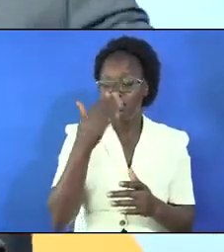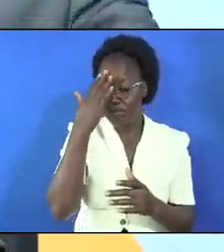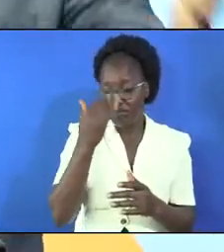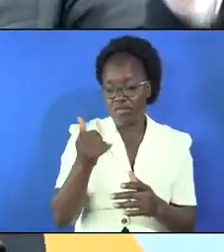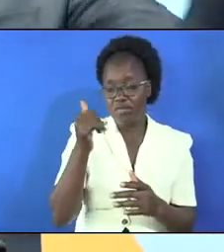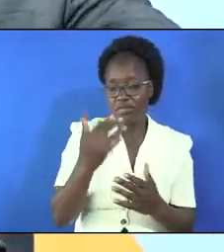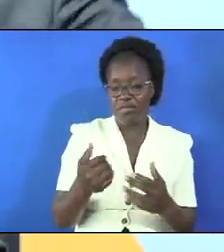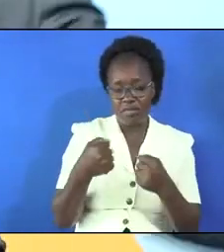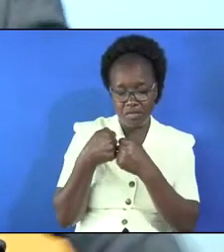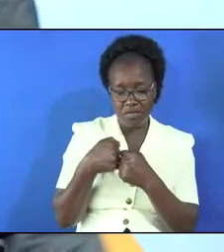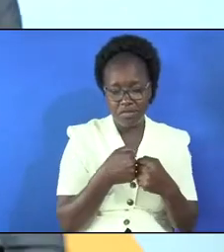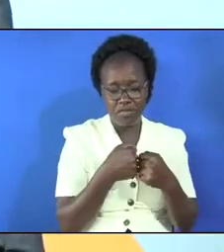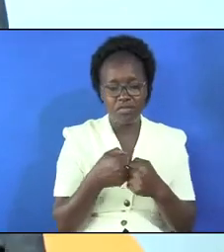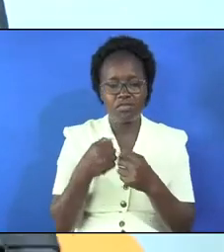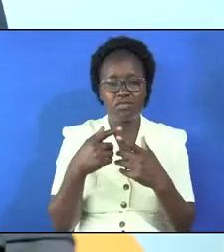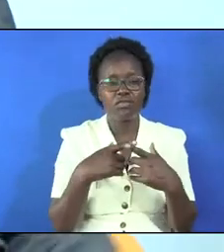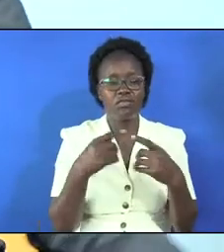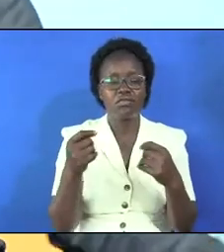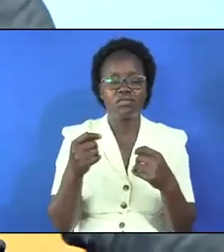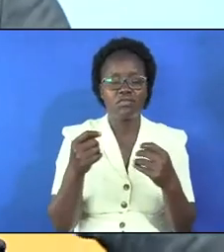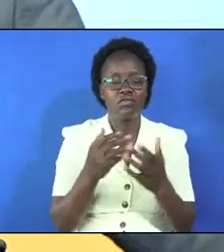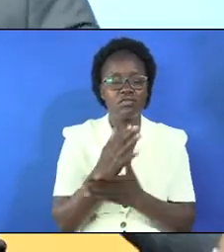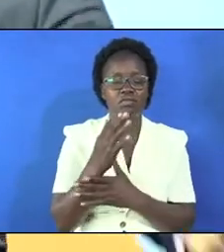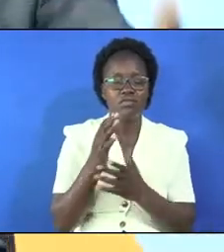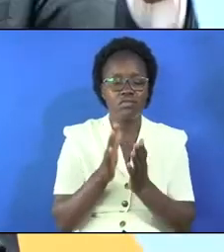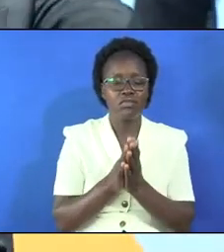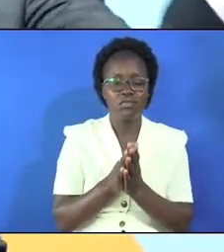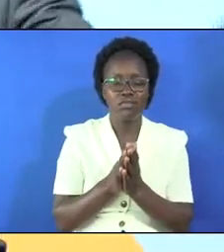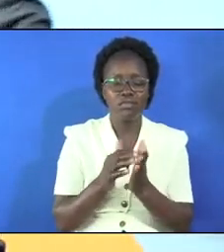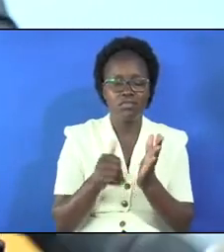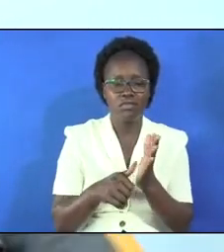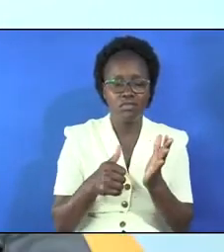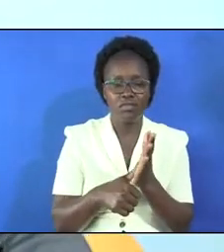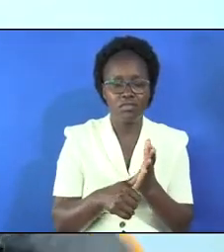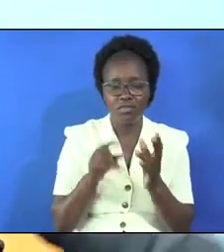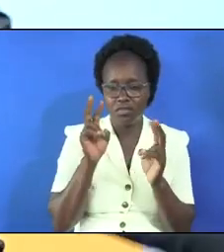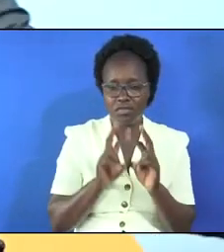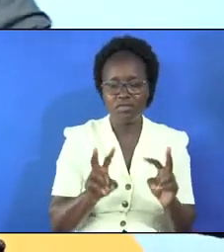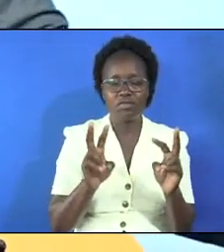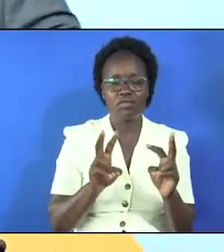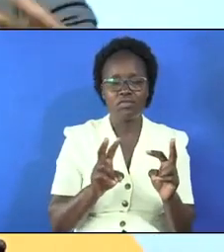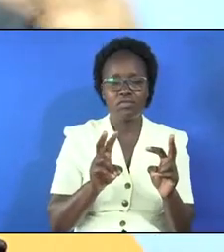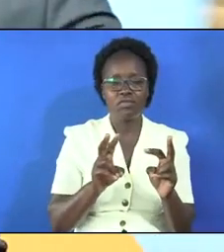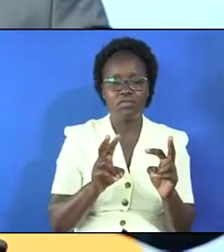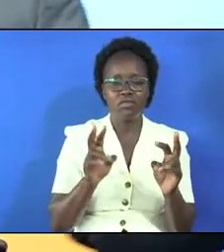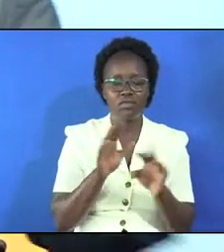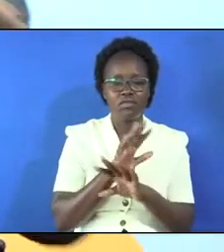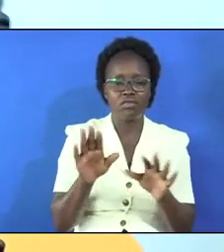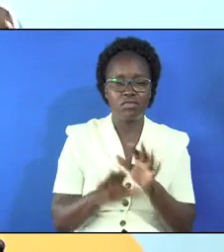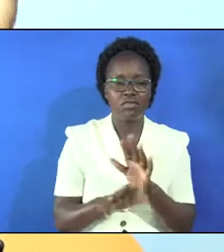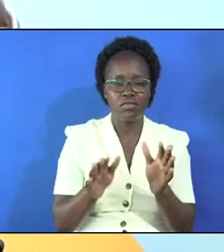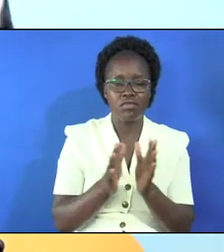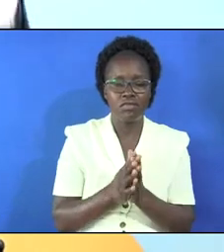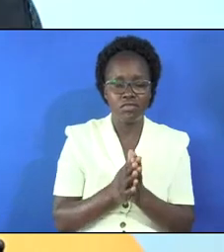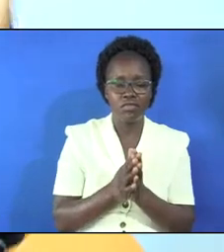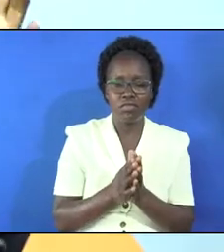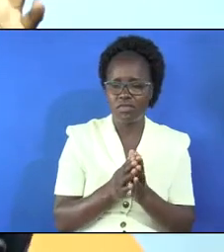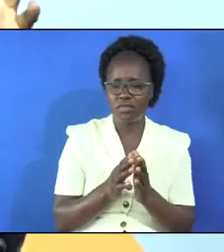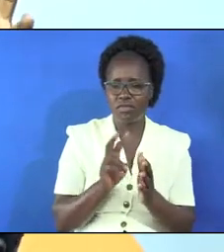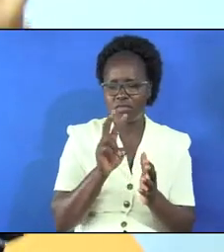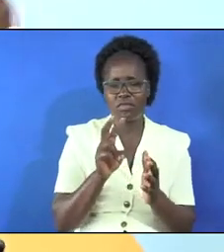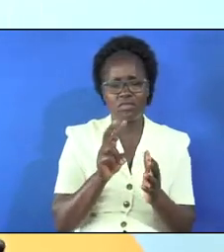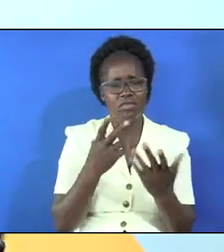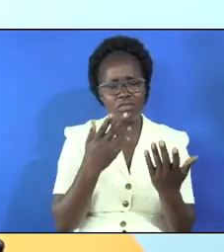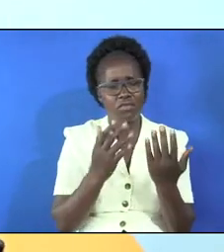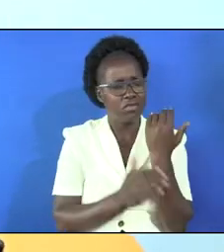because of the challenges they were because through because of the problems they were seeing because of everything that was looking so